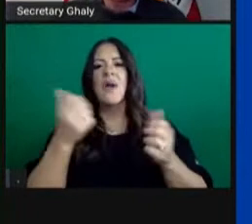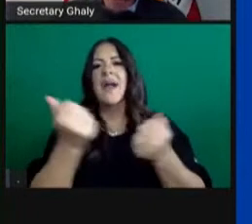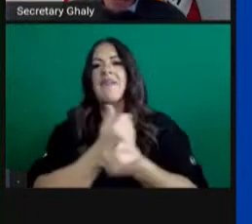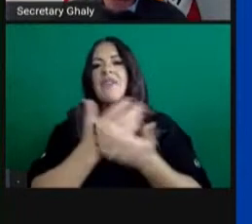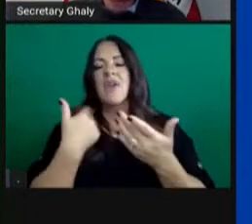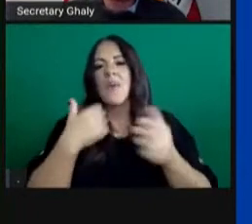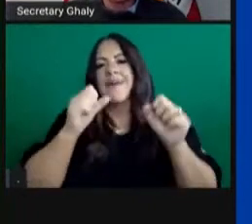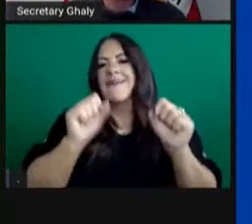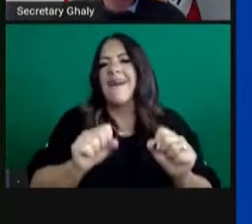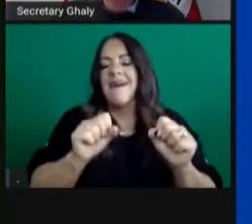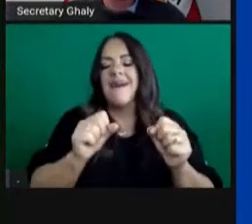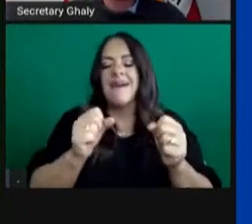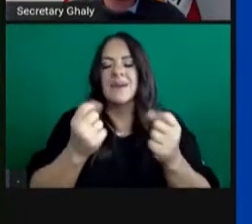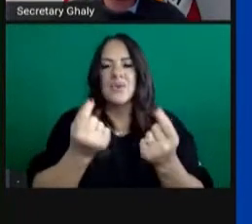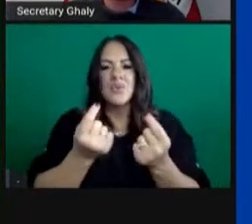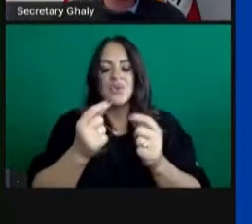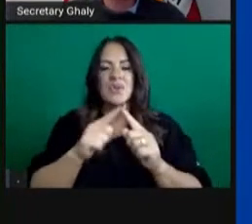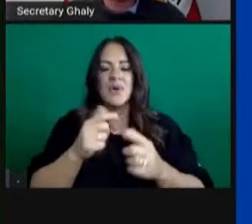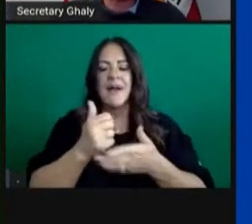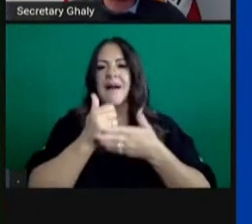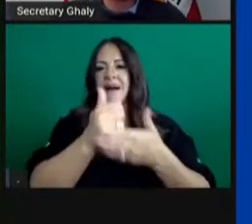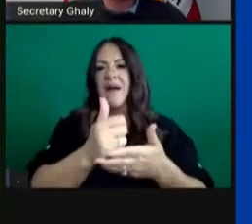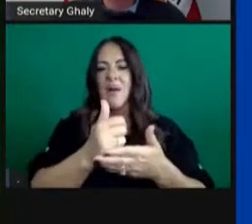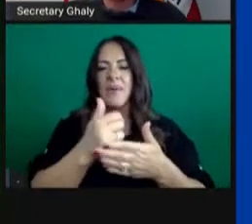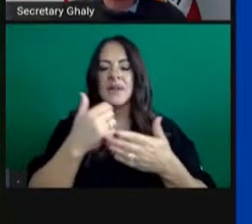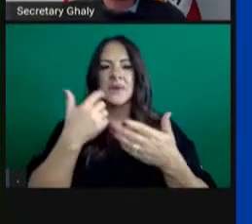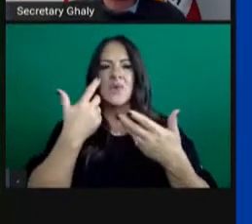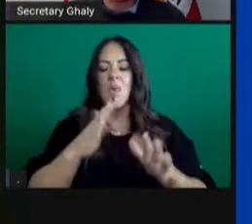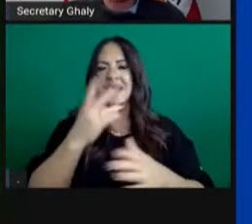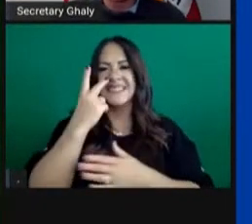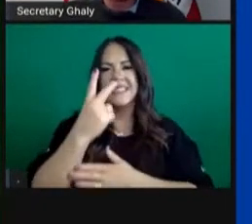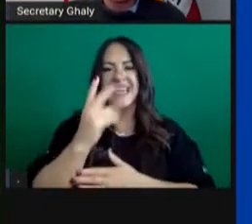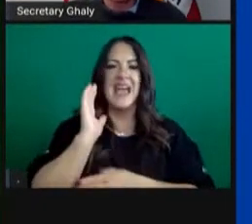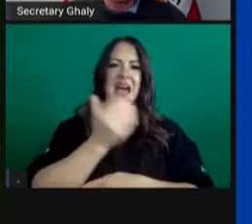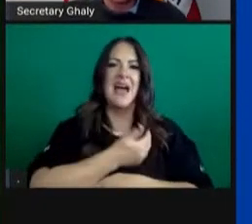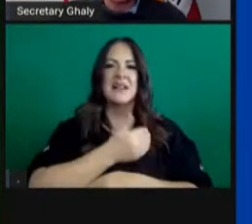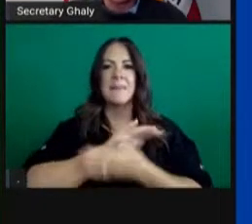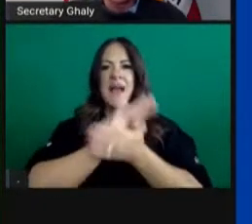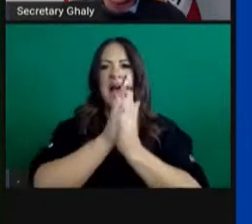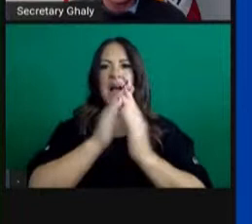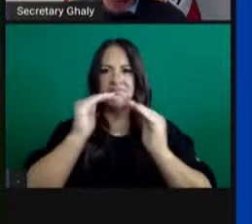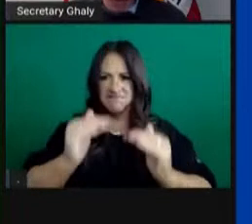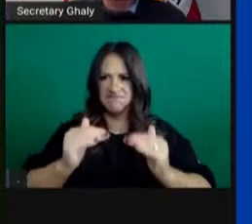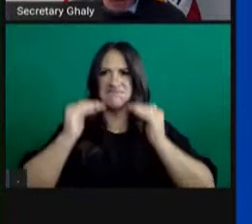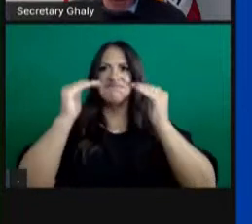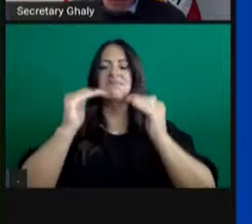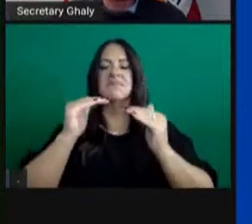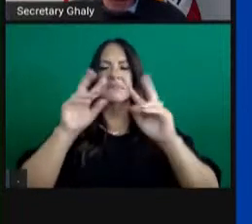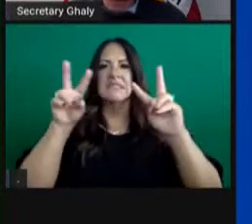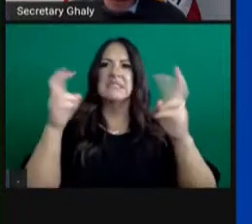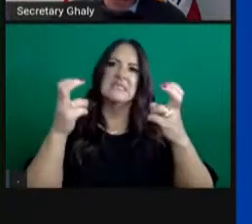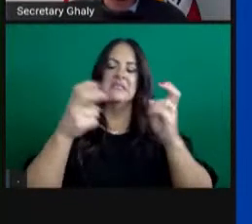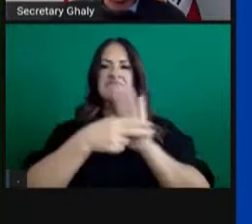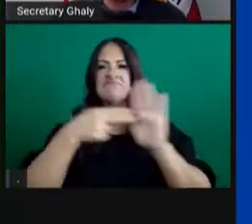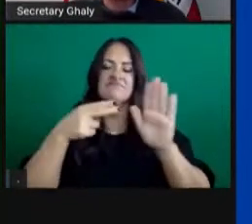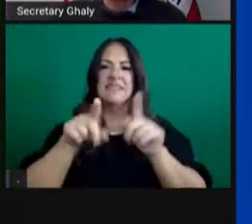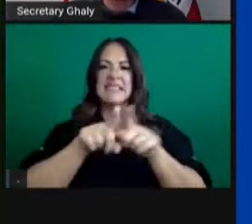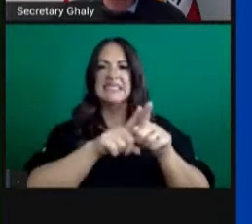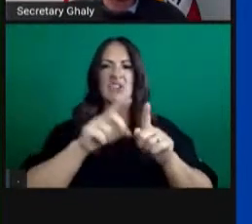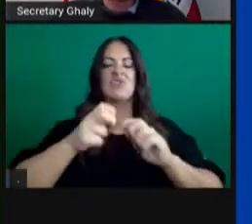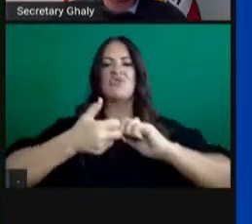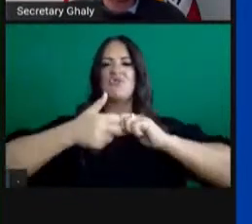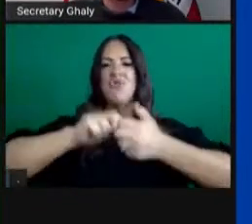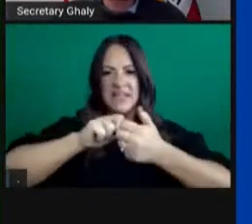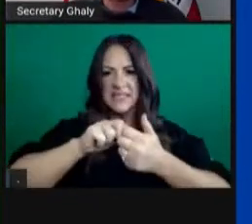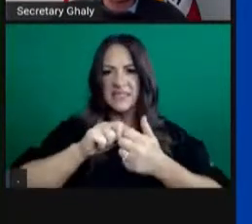today to keep us from being in this situation across the state, not just within the region, but